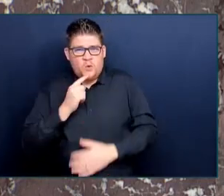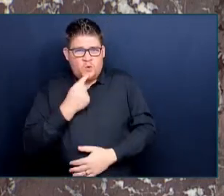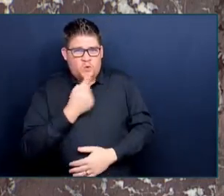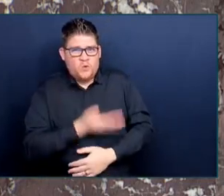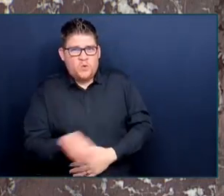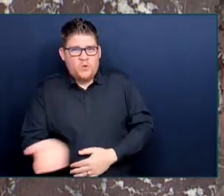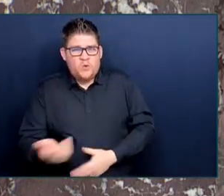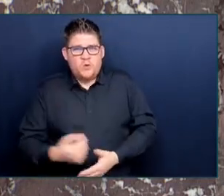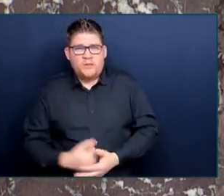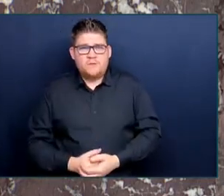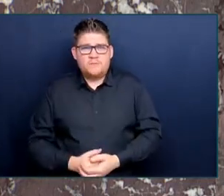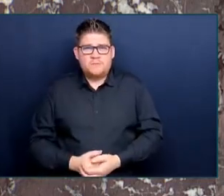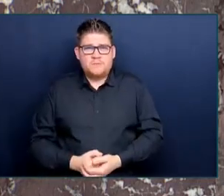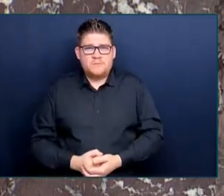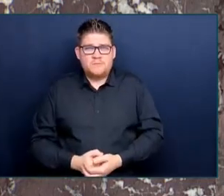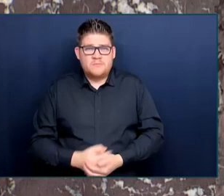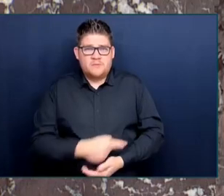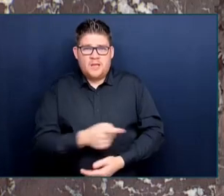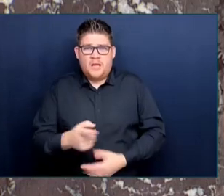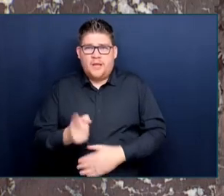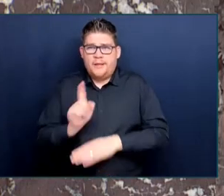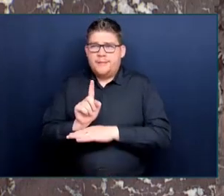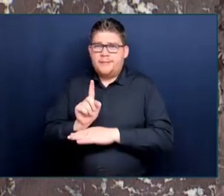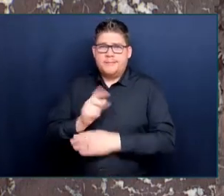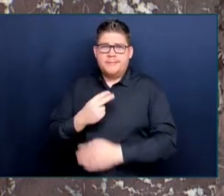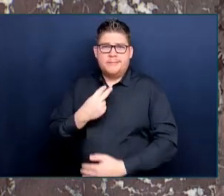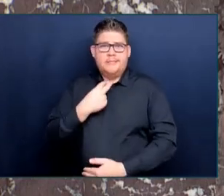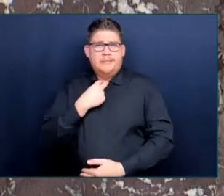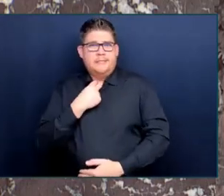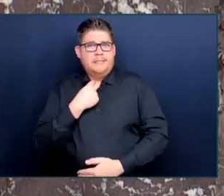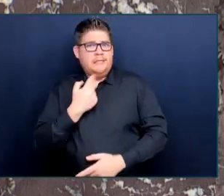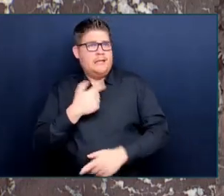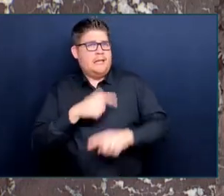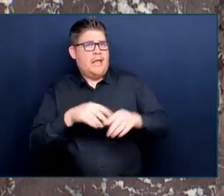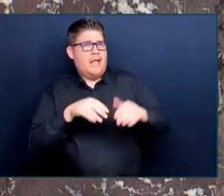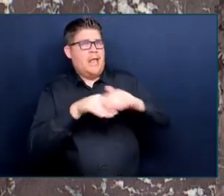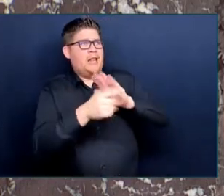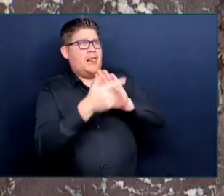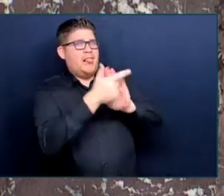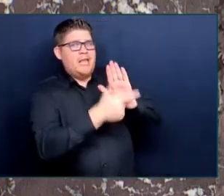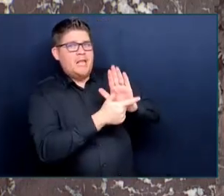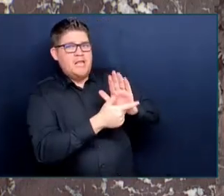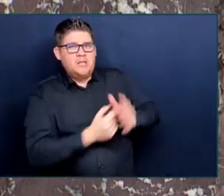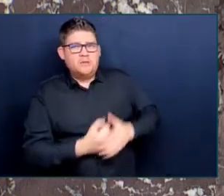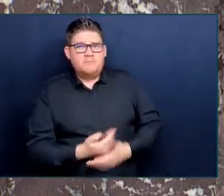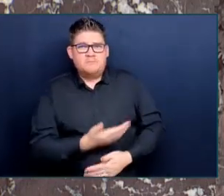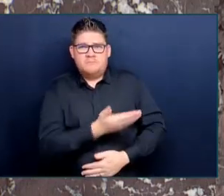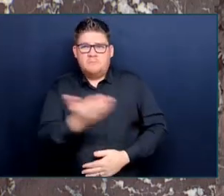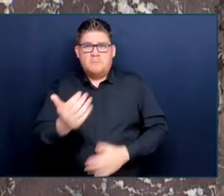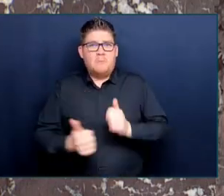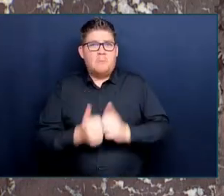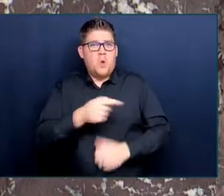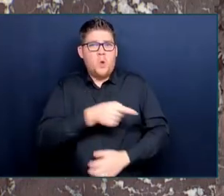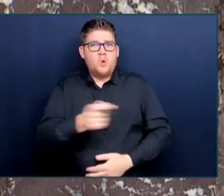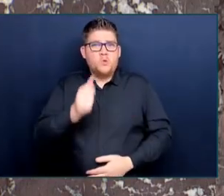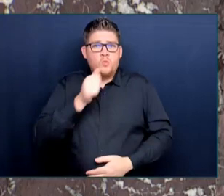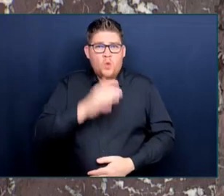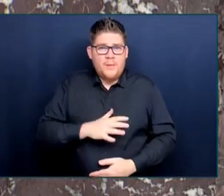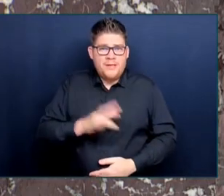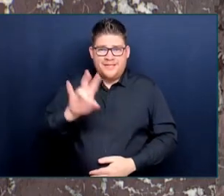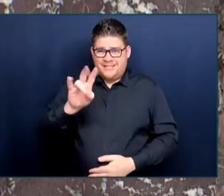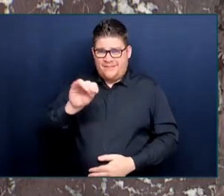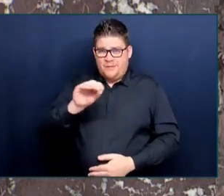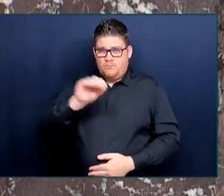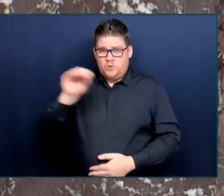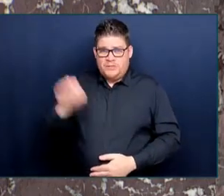services. And shockingly, 70% of legal aid applications are made by women. And 55% of those applications